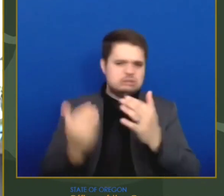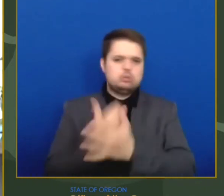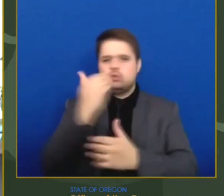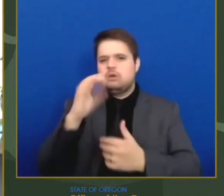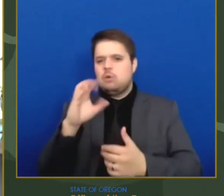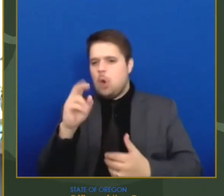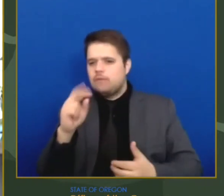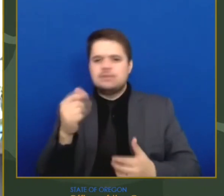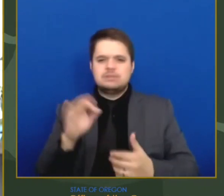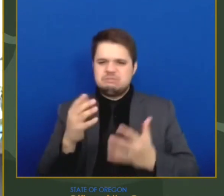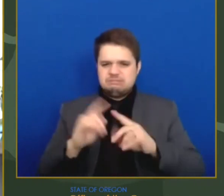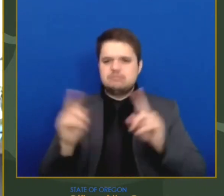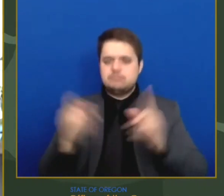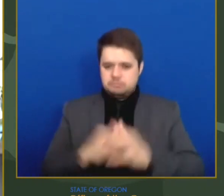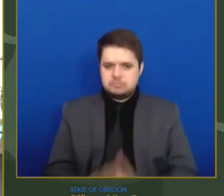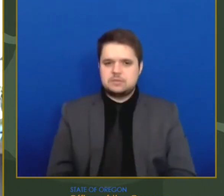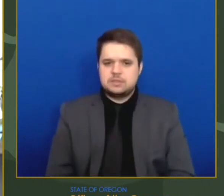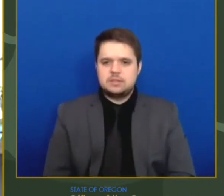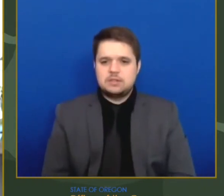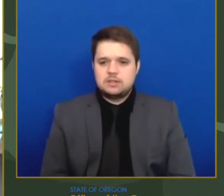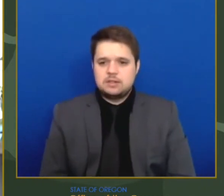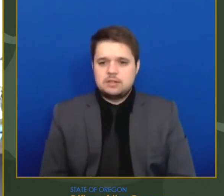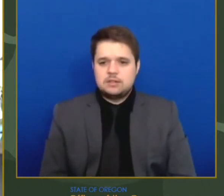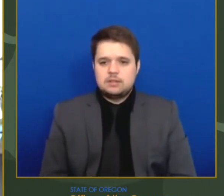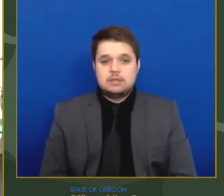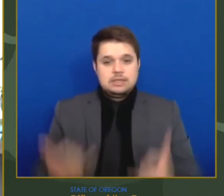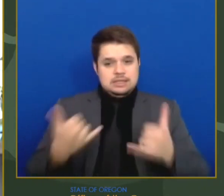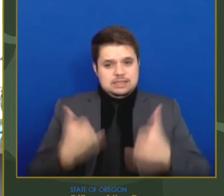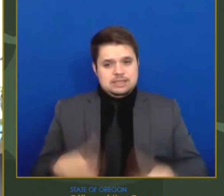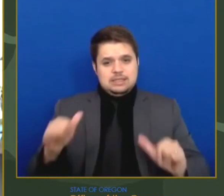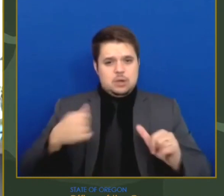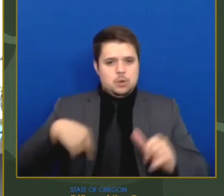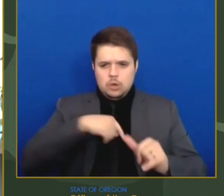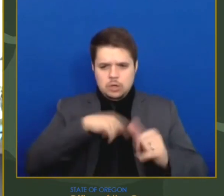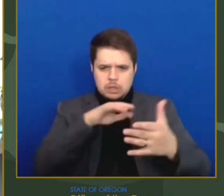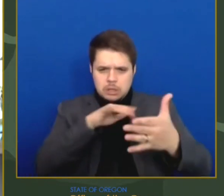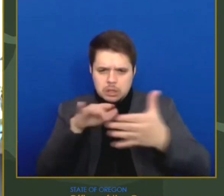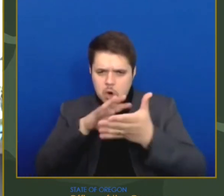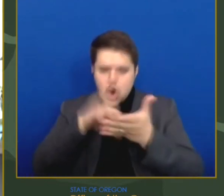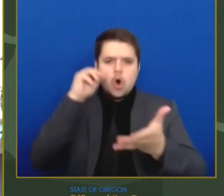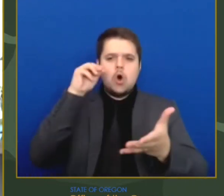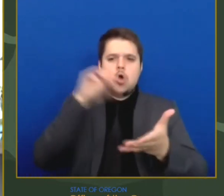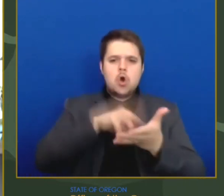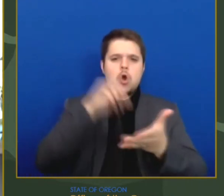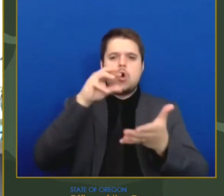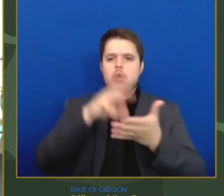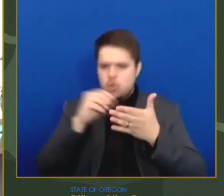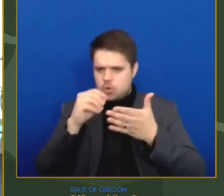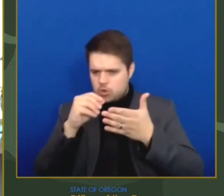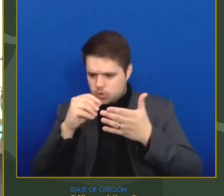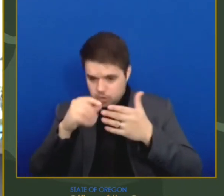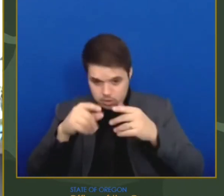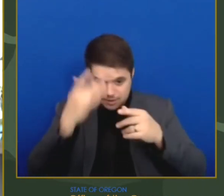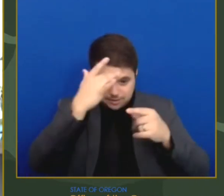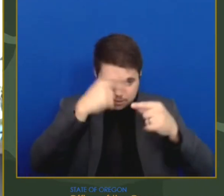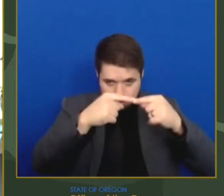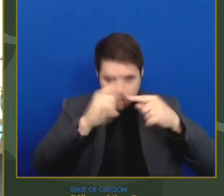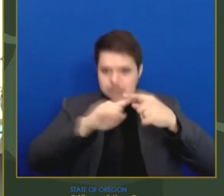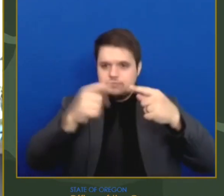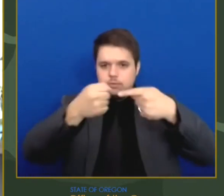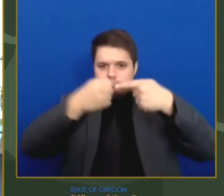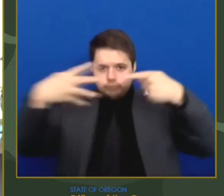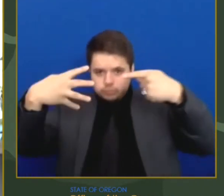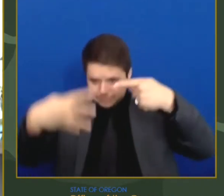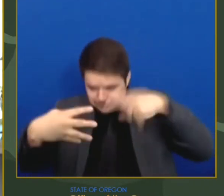there's still a lot to learn about how these new variants may impact Oregonians. We certainly don't have all the answers